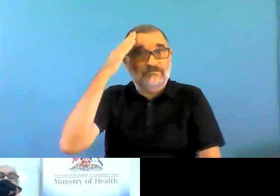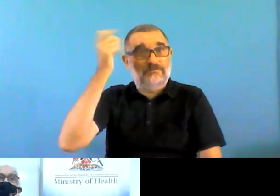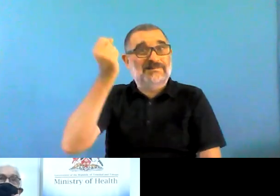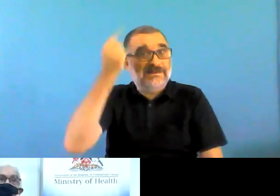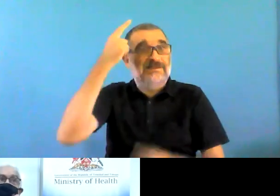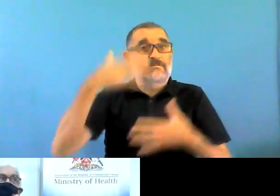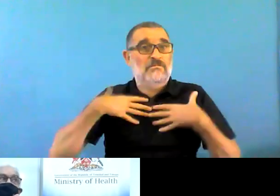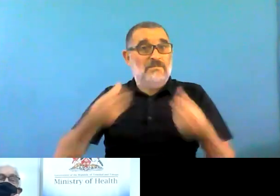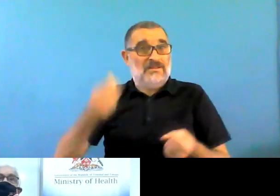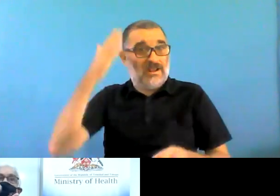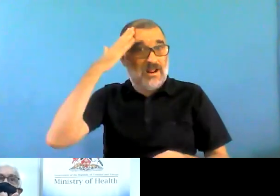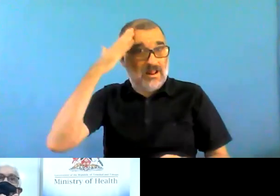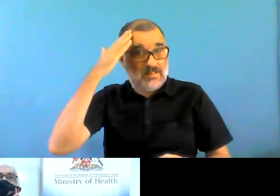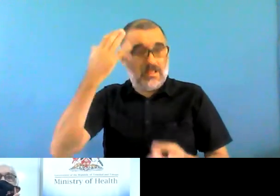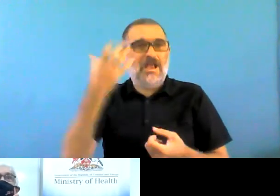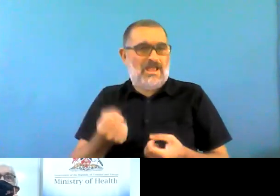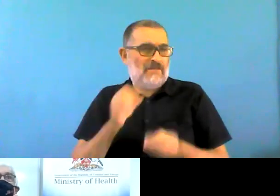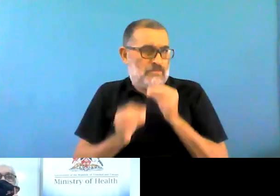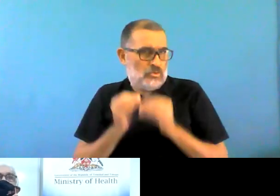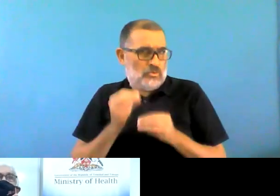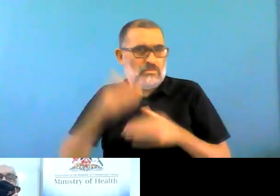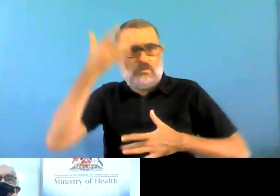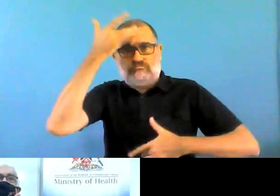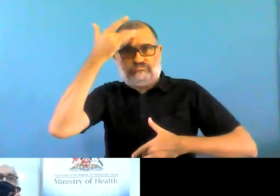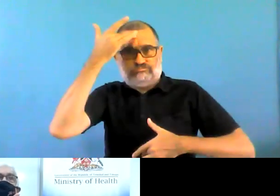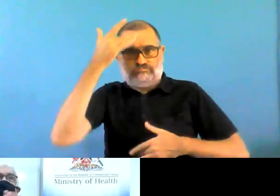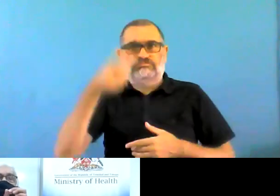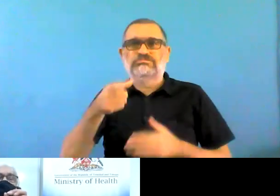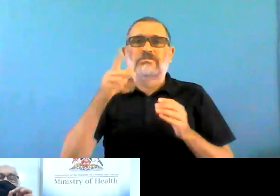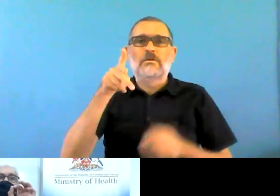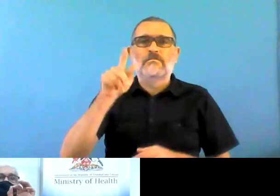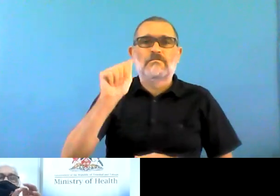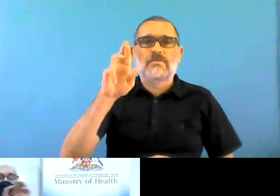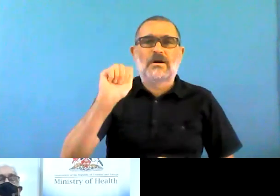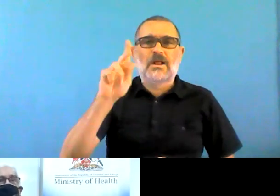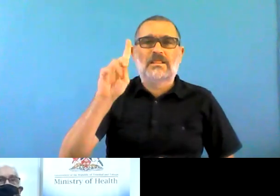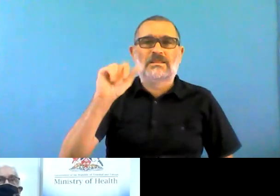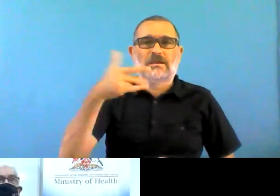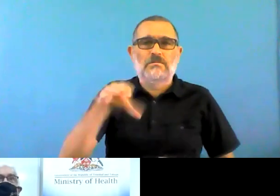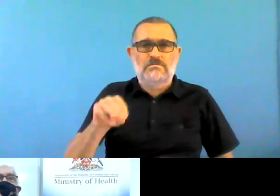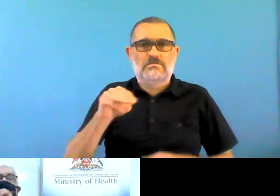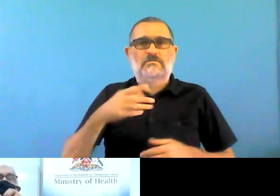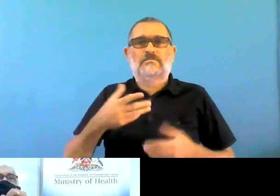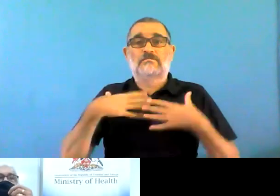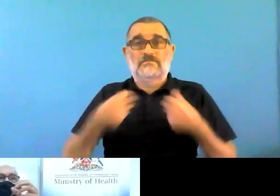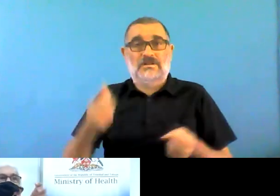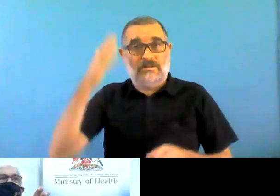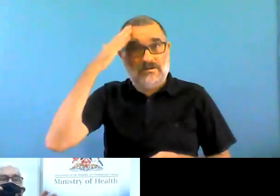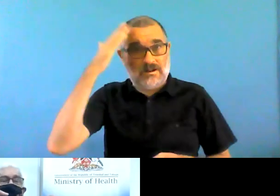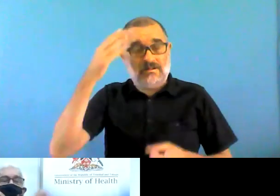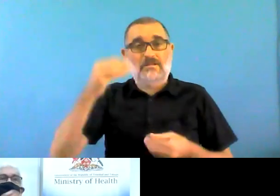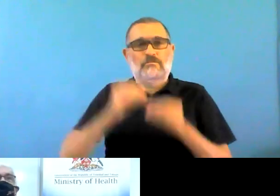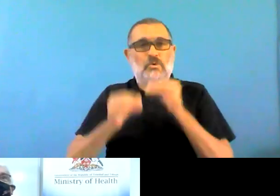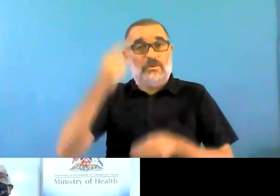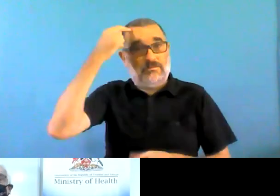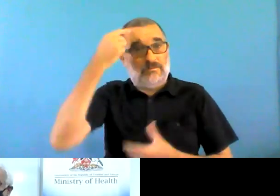mental wellness. And that is the path we are continuing, starting, to talk about mental wellness as opposed to mental